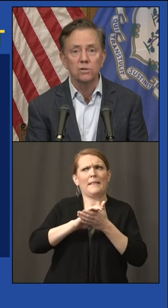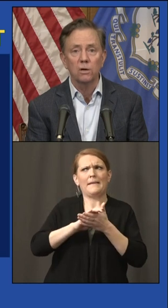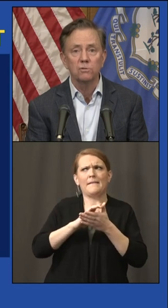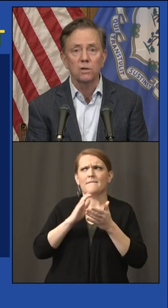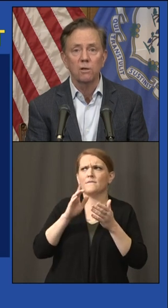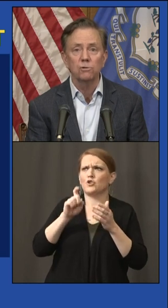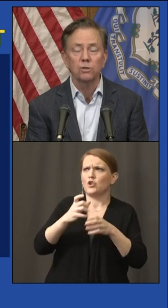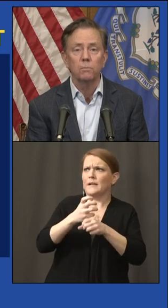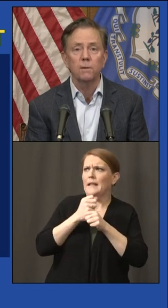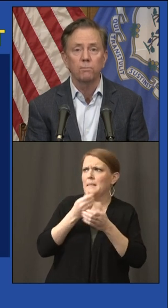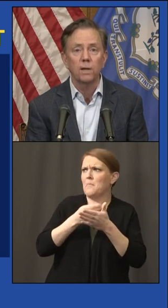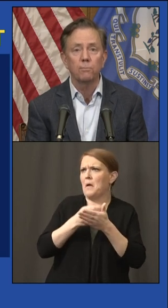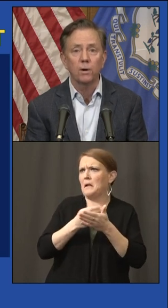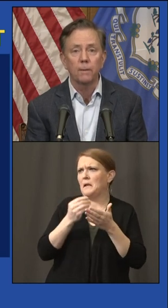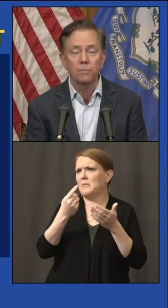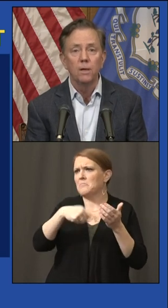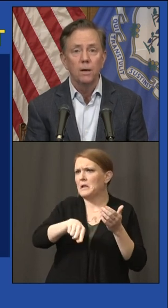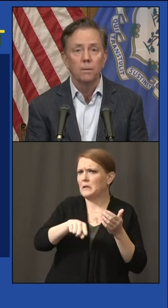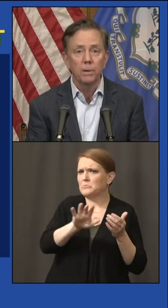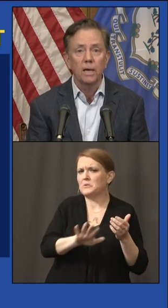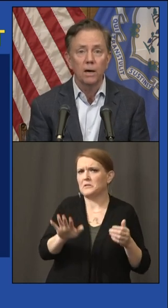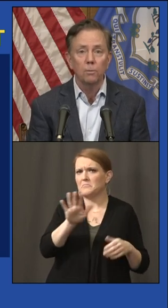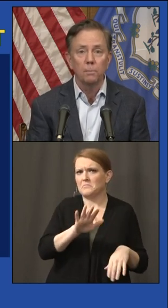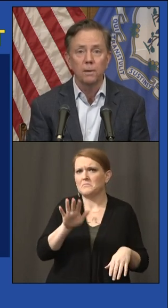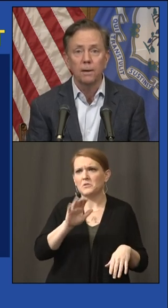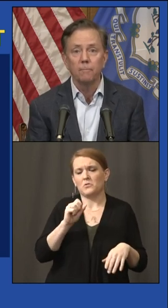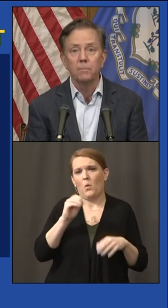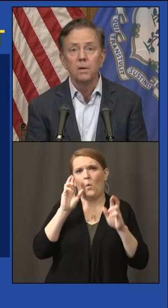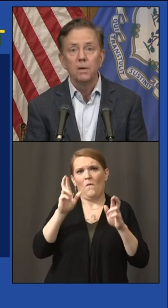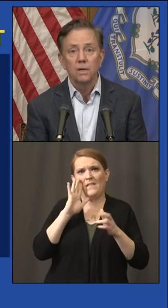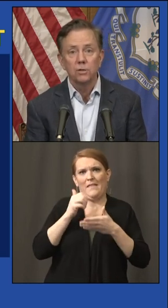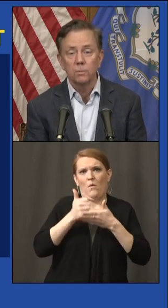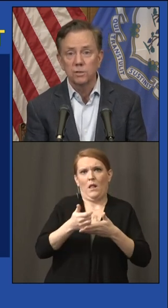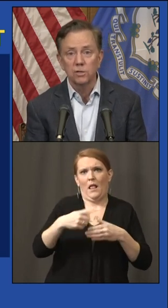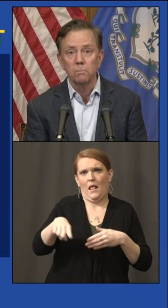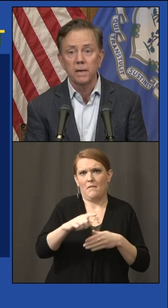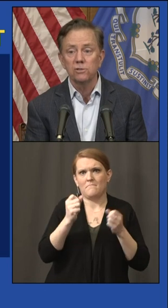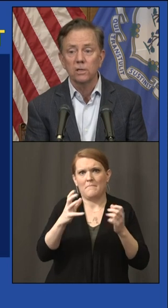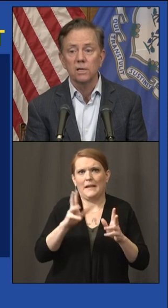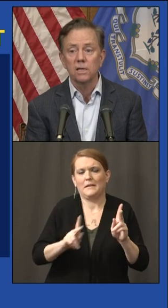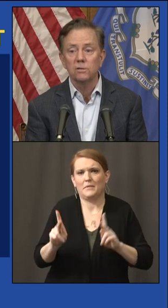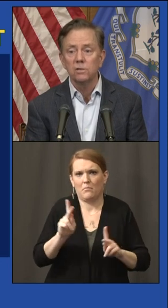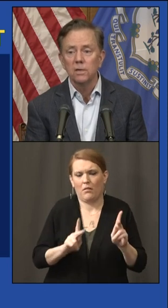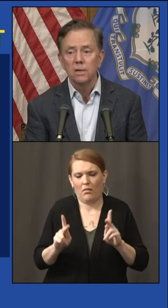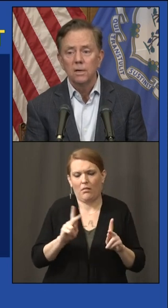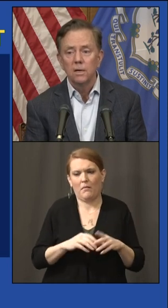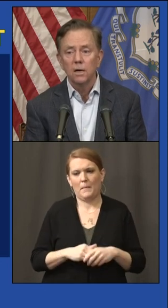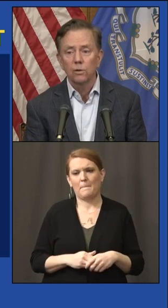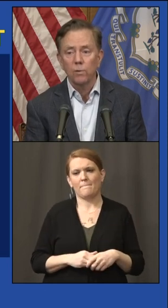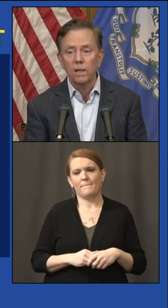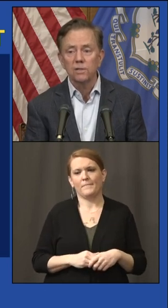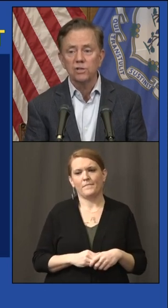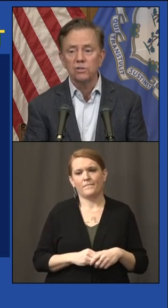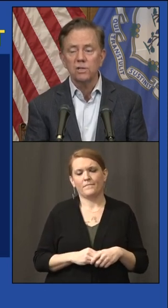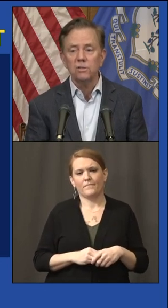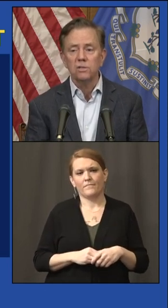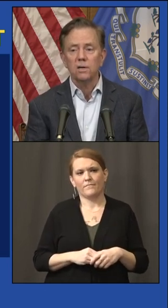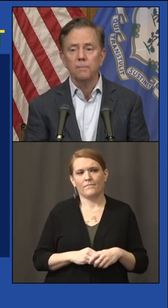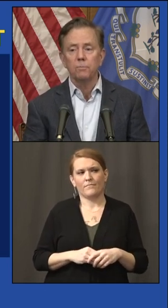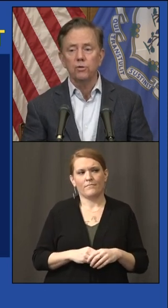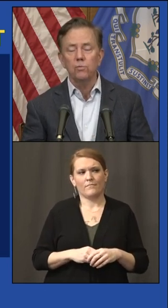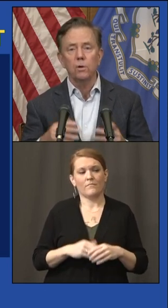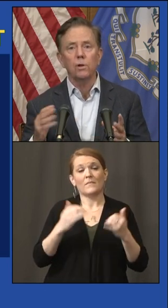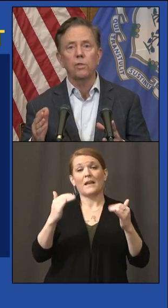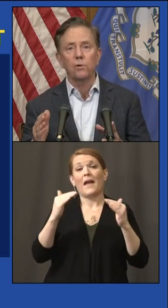week or so. So those should be pretty prompt, a big help in terms of some basic needs. The rental assistance,